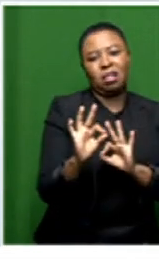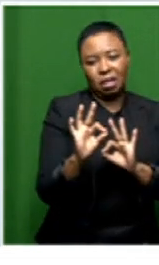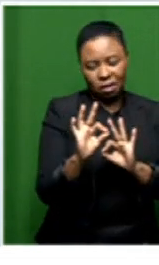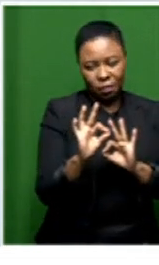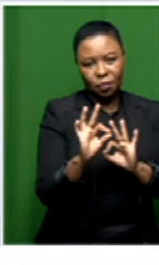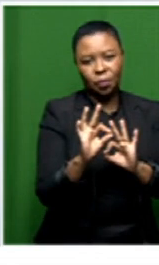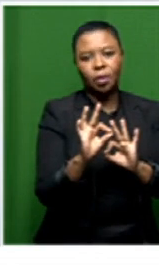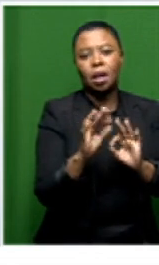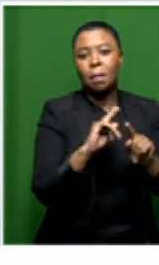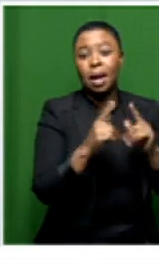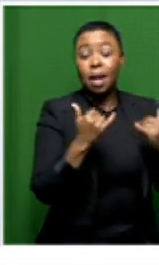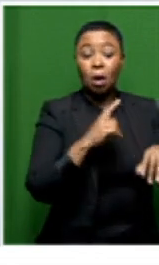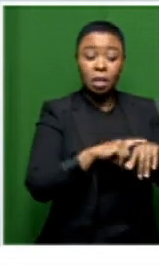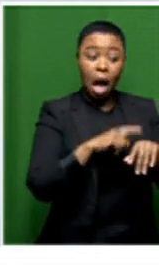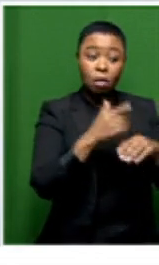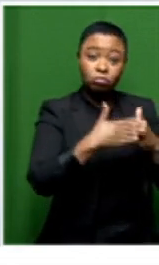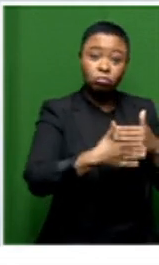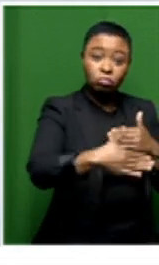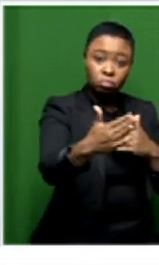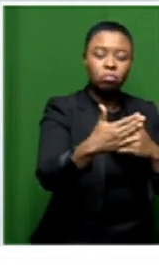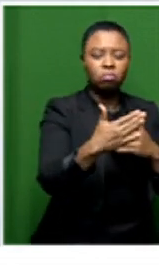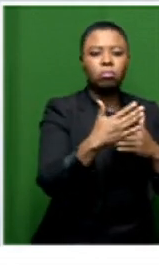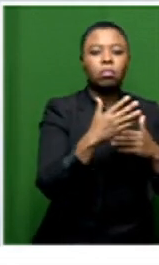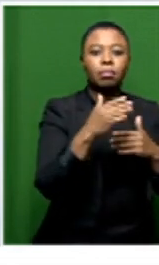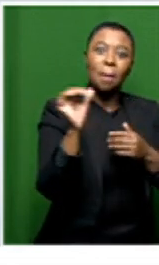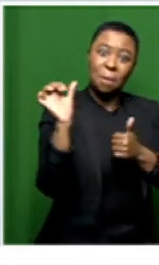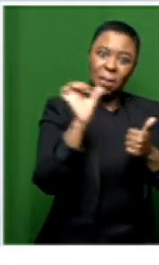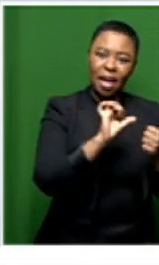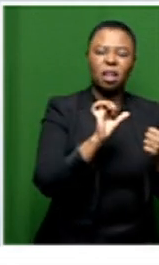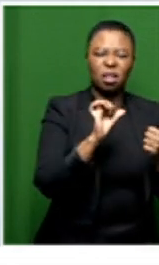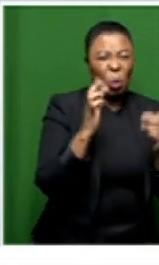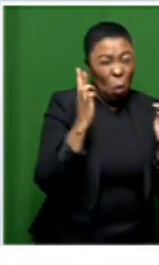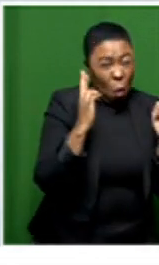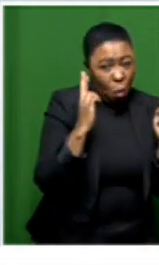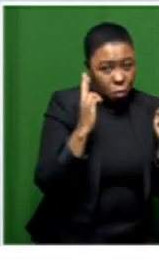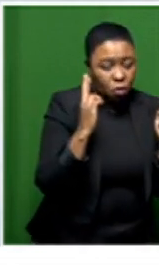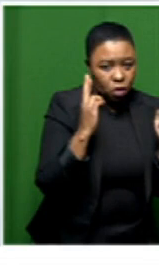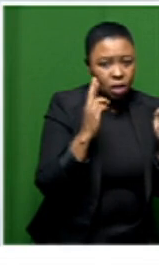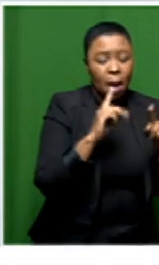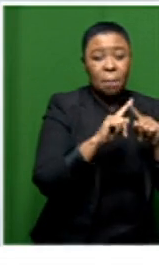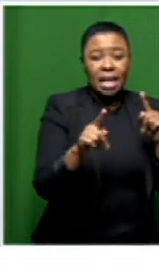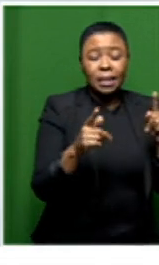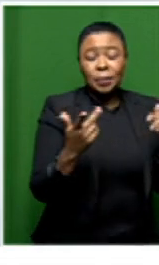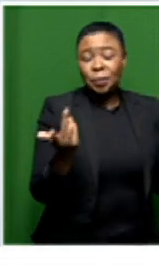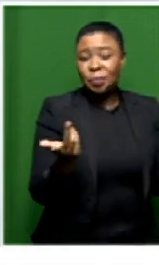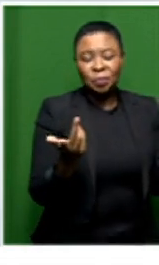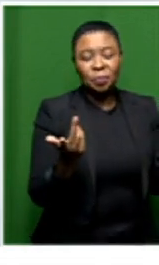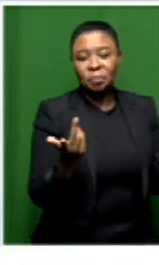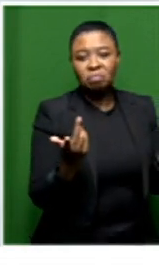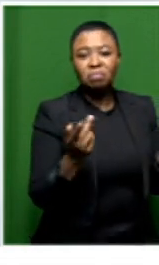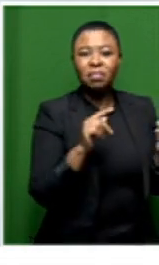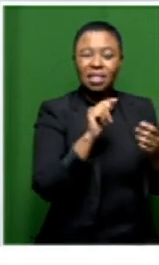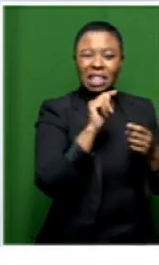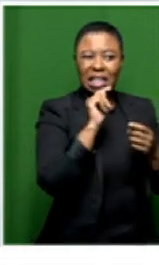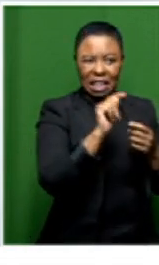as the the the time progresses it it will uh return we hope but this is such a understudy